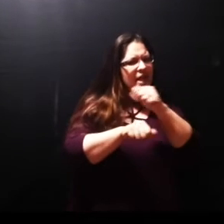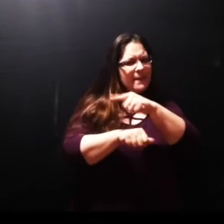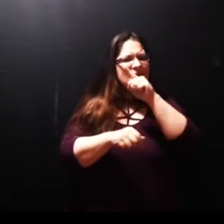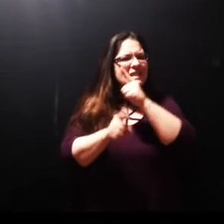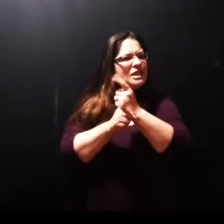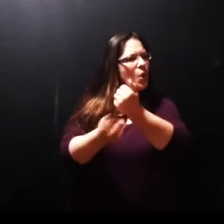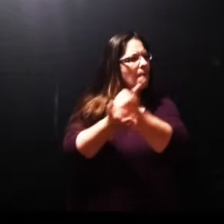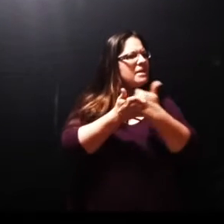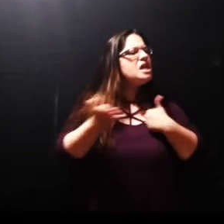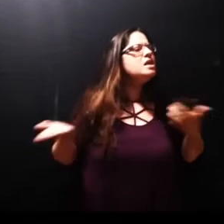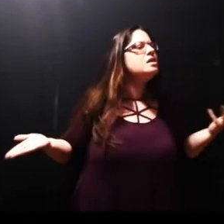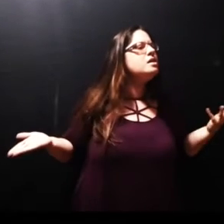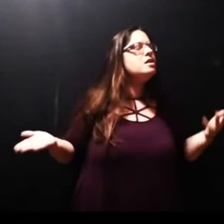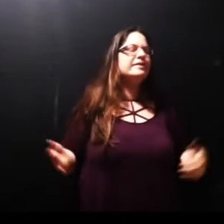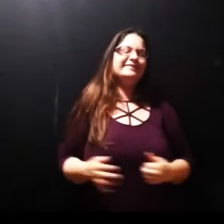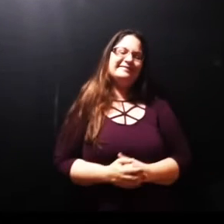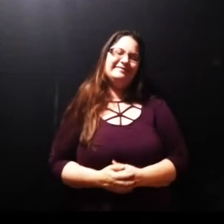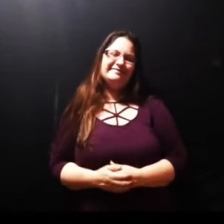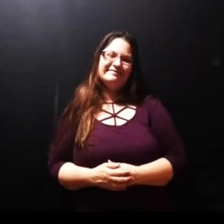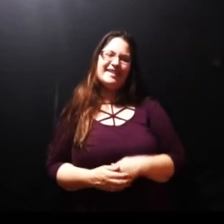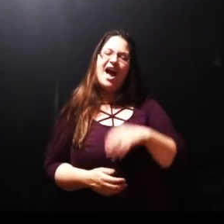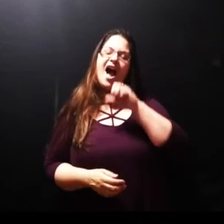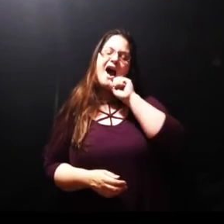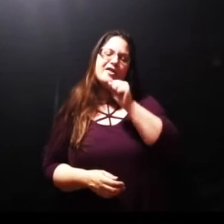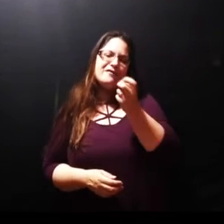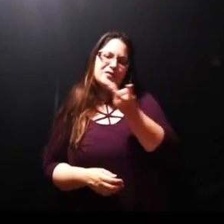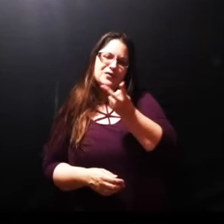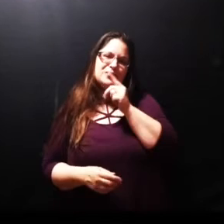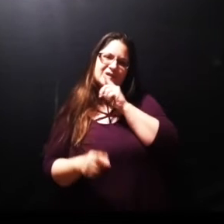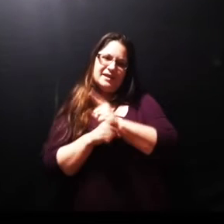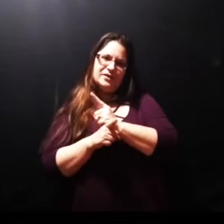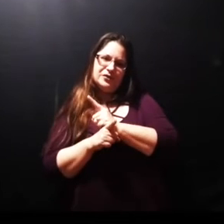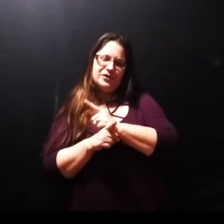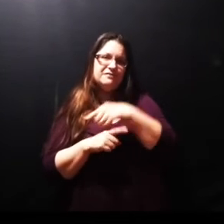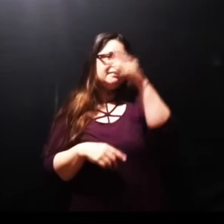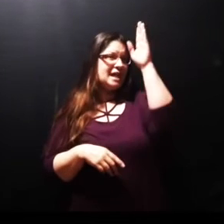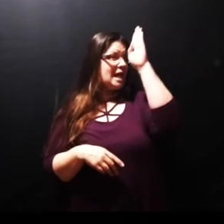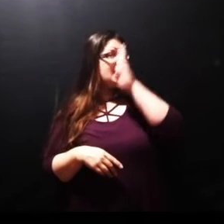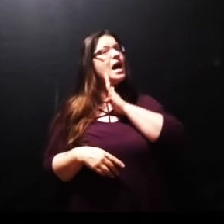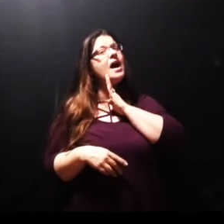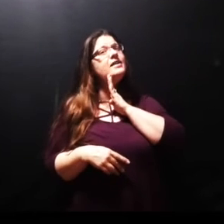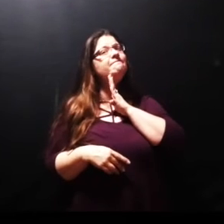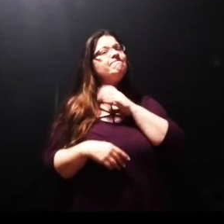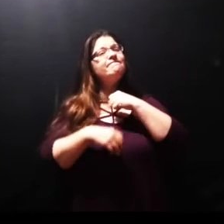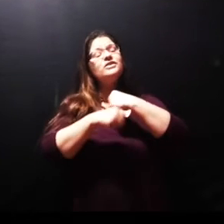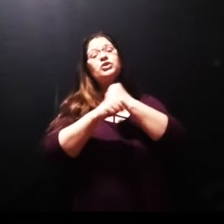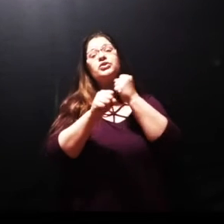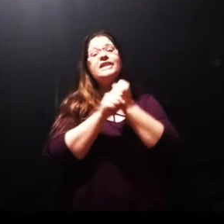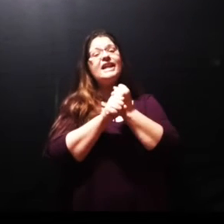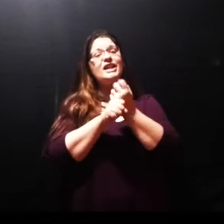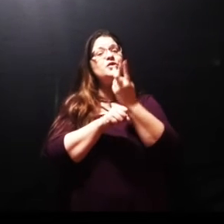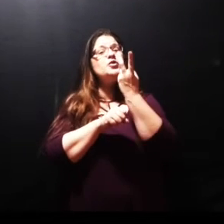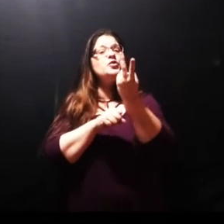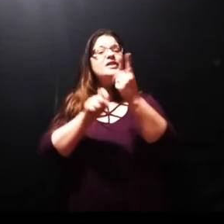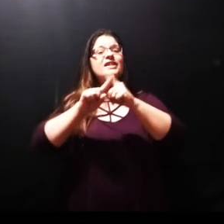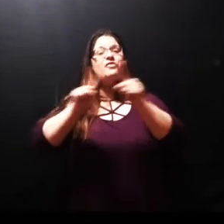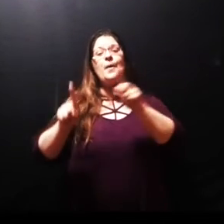but one of the things I want you to know is they there's no criticism here God just wired them differently